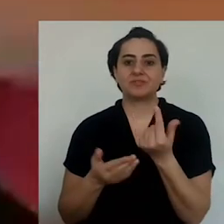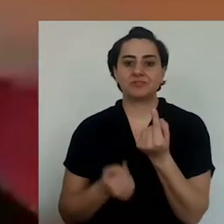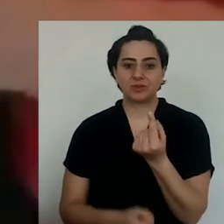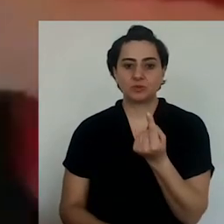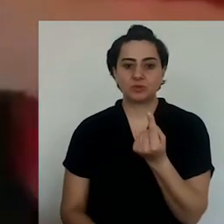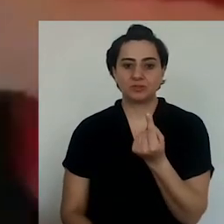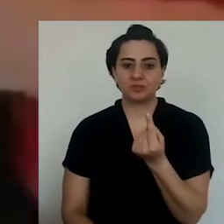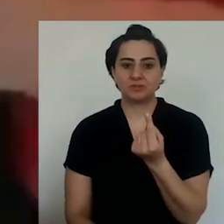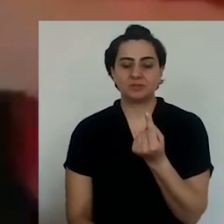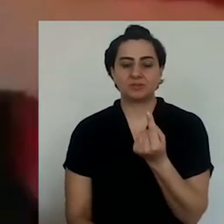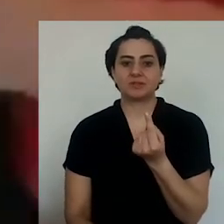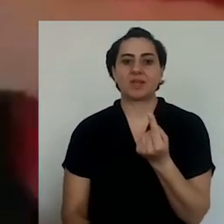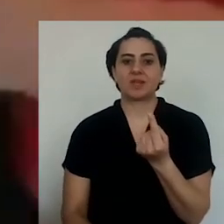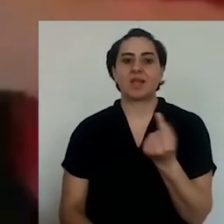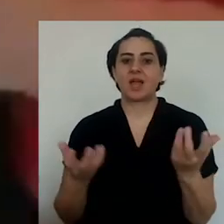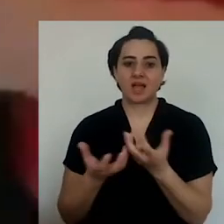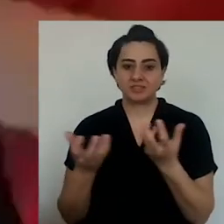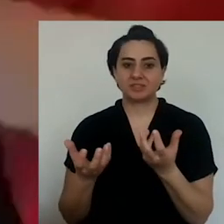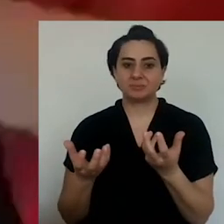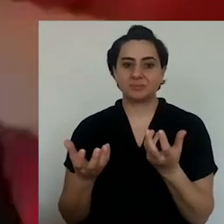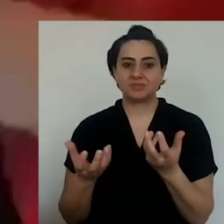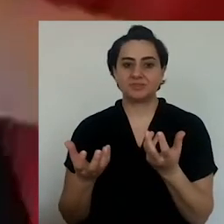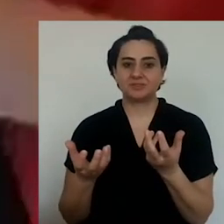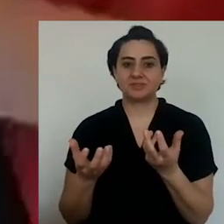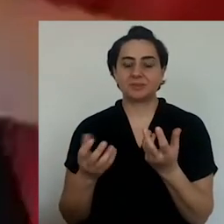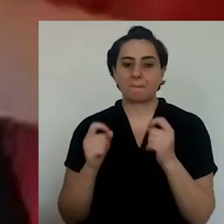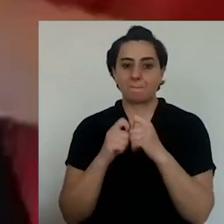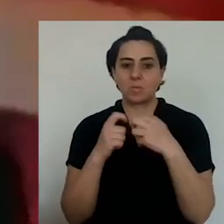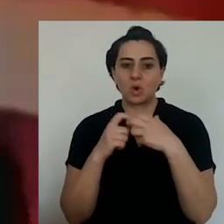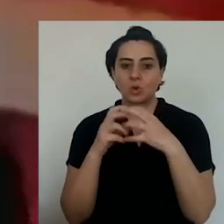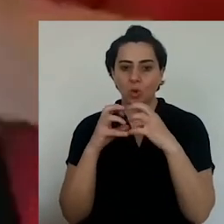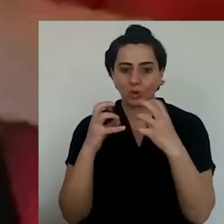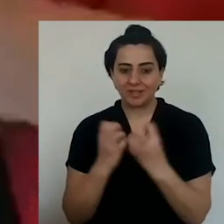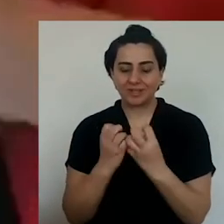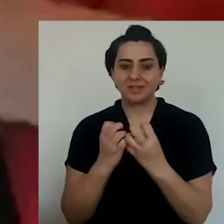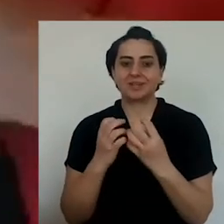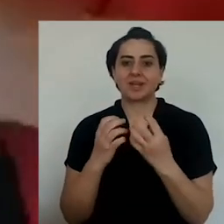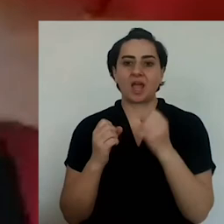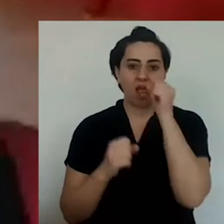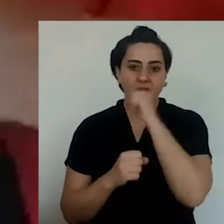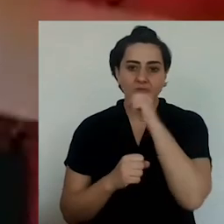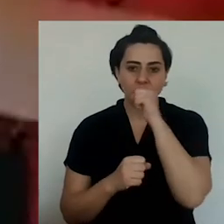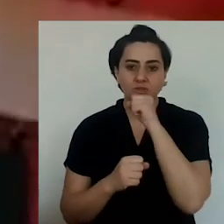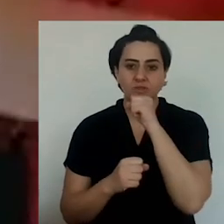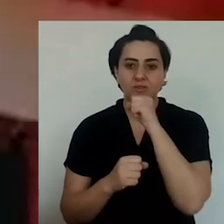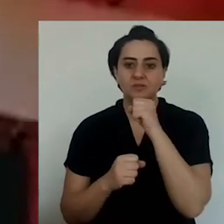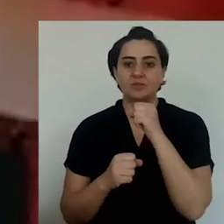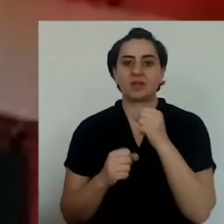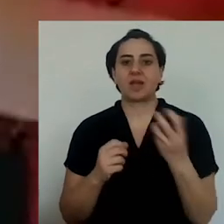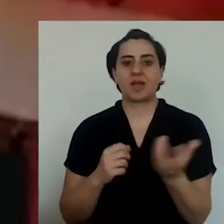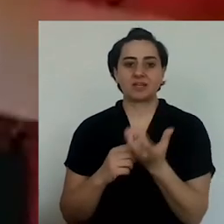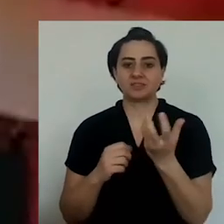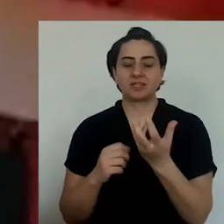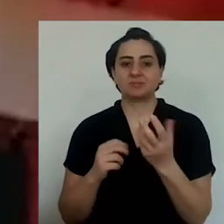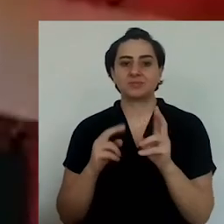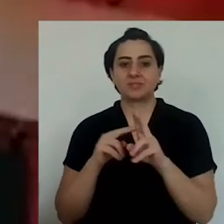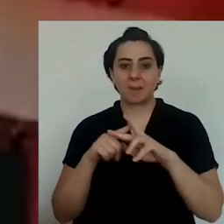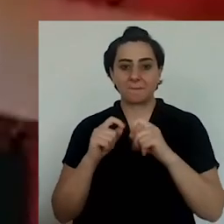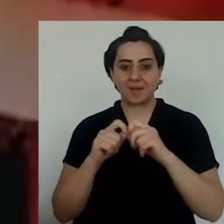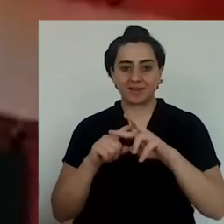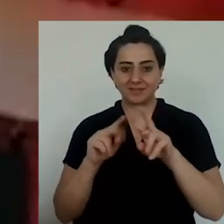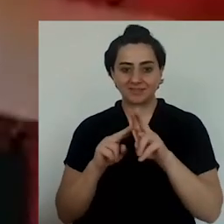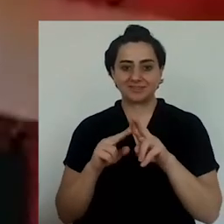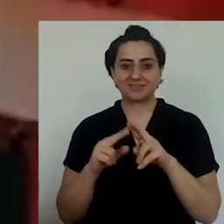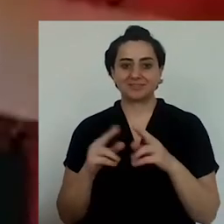We could use this sauce for boiled beans, broccoli, cauliflower, carrot,